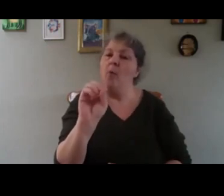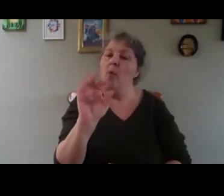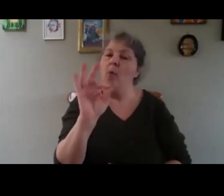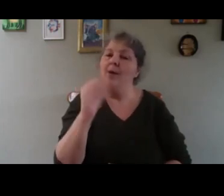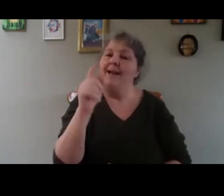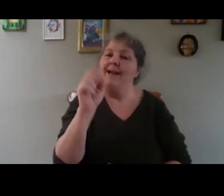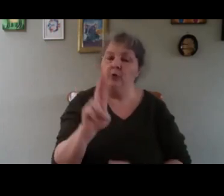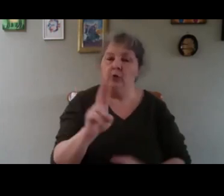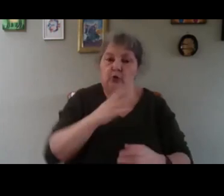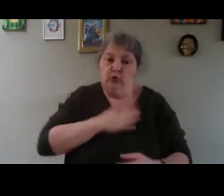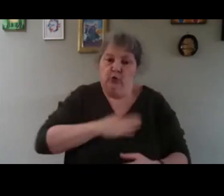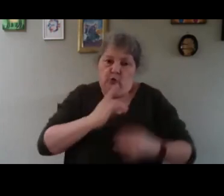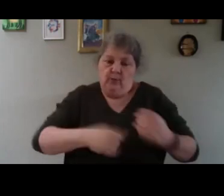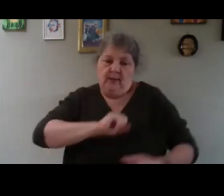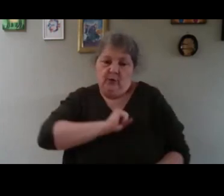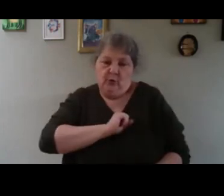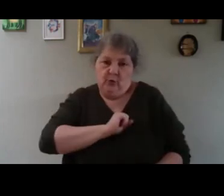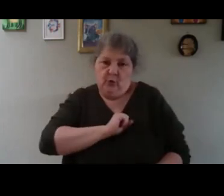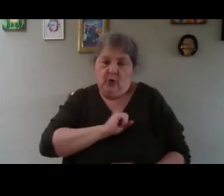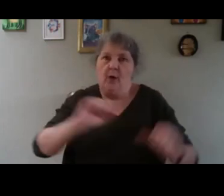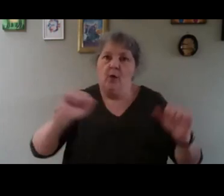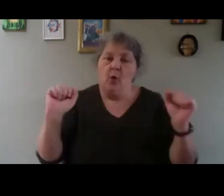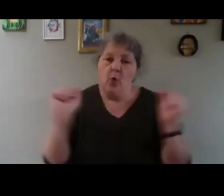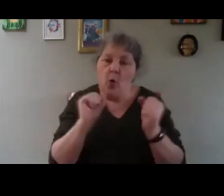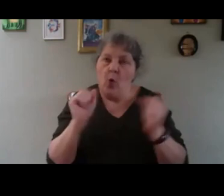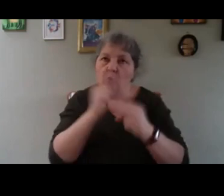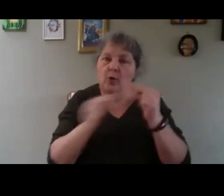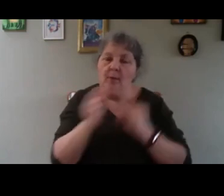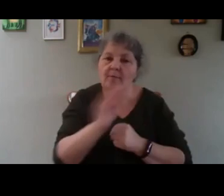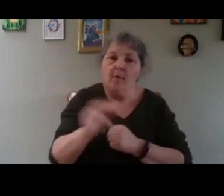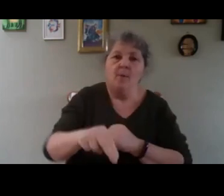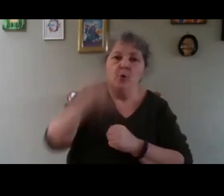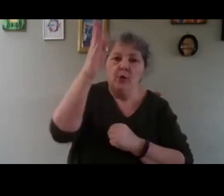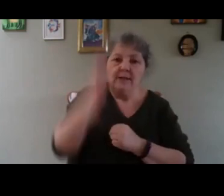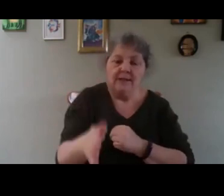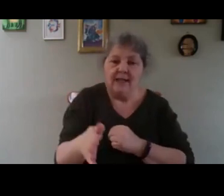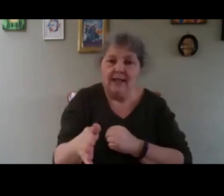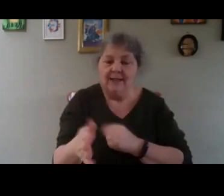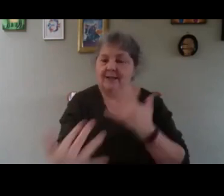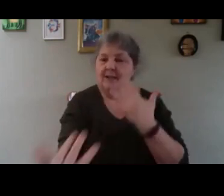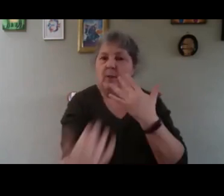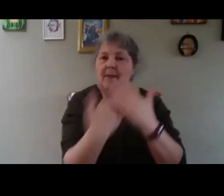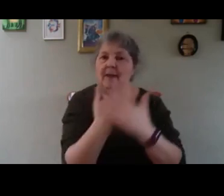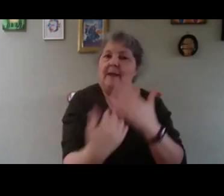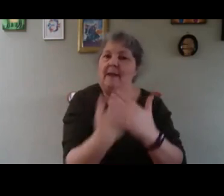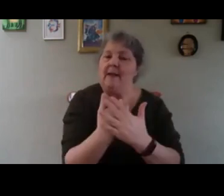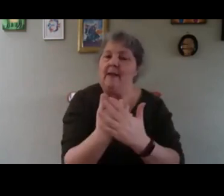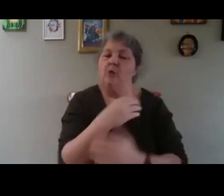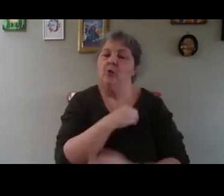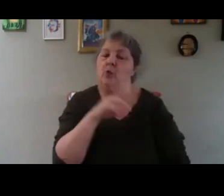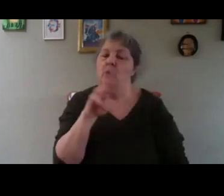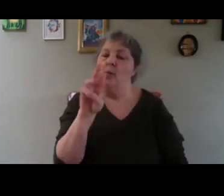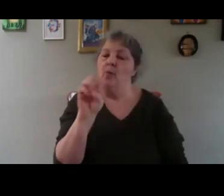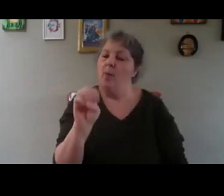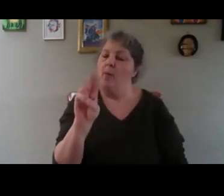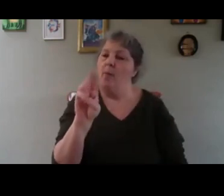make sure that the cold coming from the north side is not coming into my propagator. So it's an